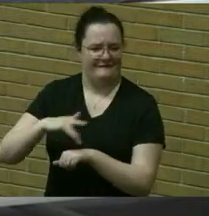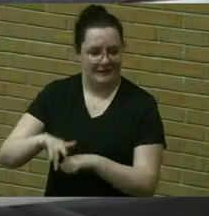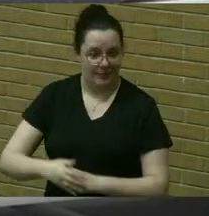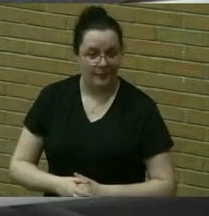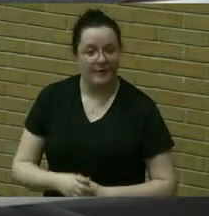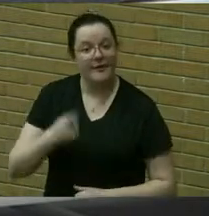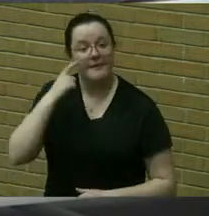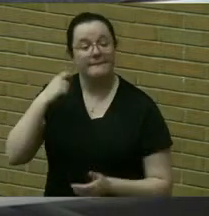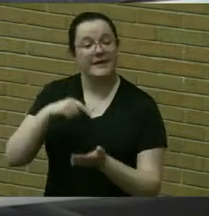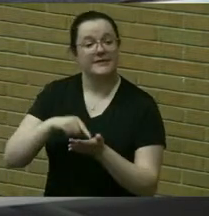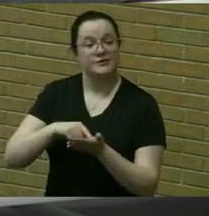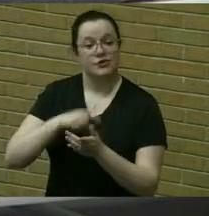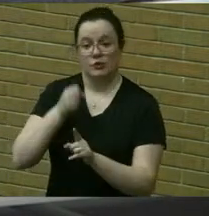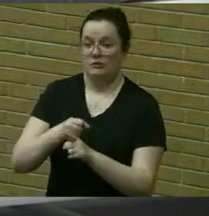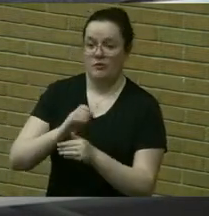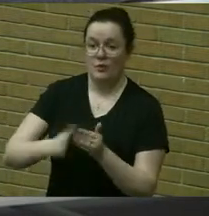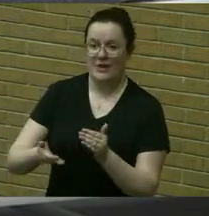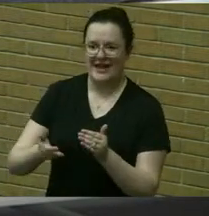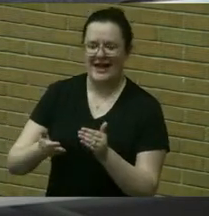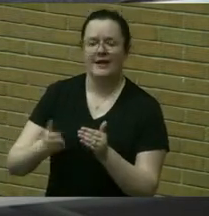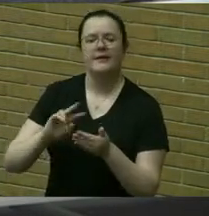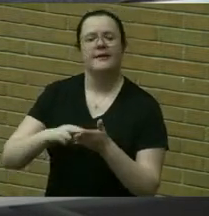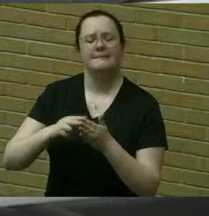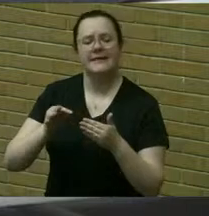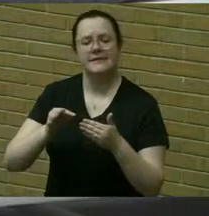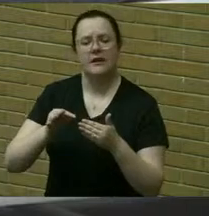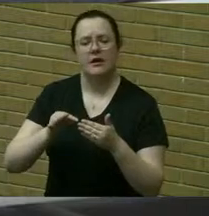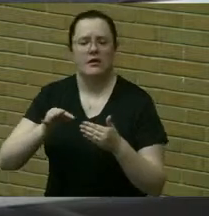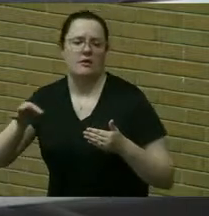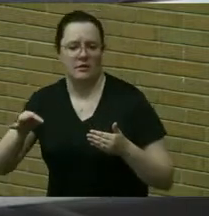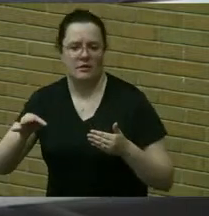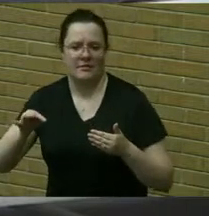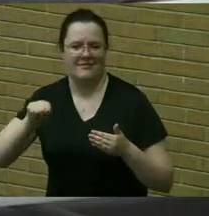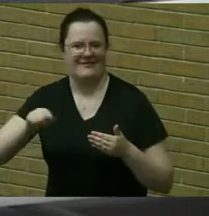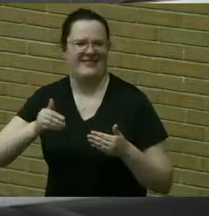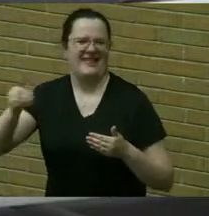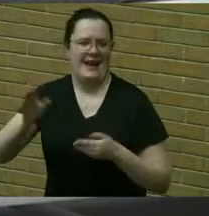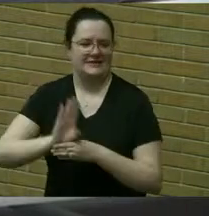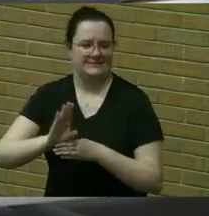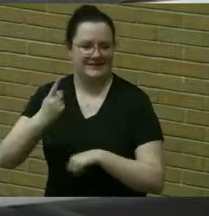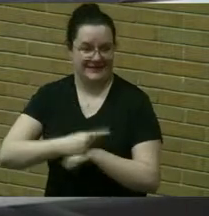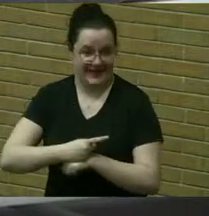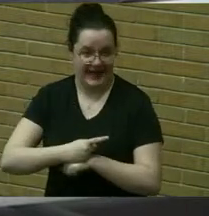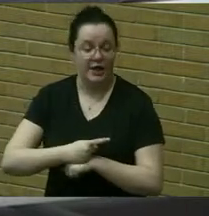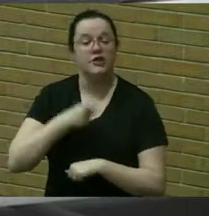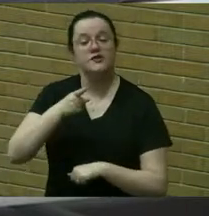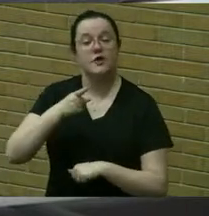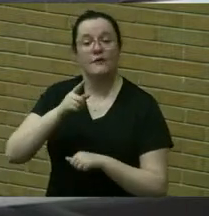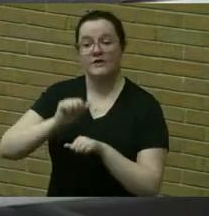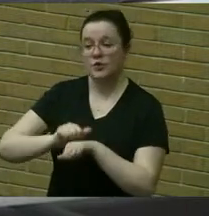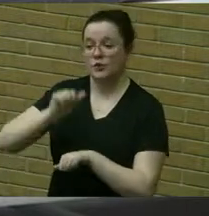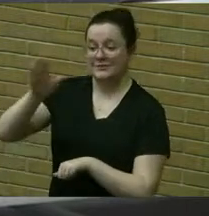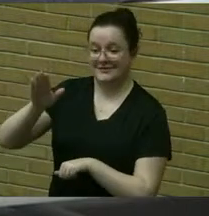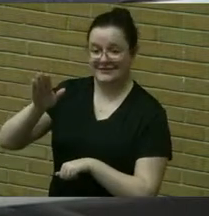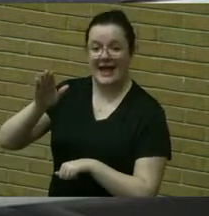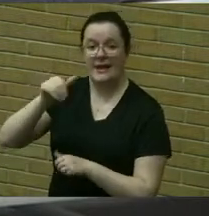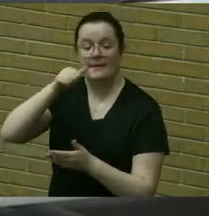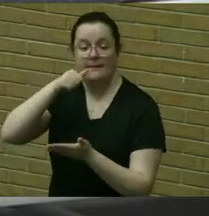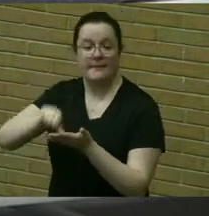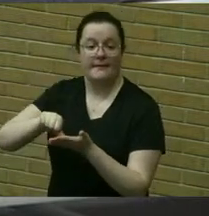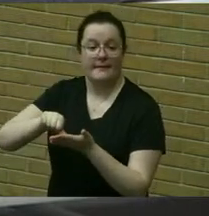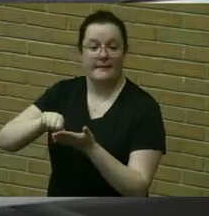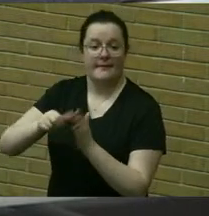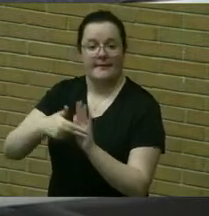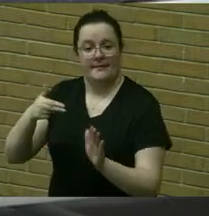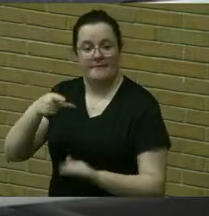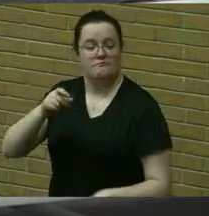to the next business day so payments received or postmarked on monday will still be considered timely um